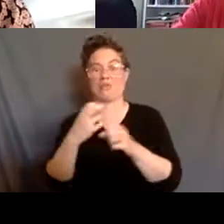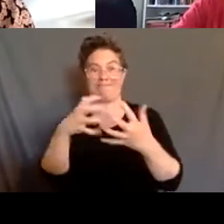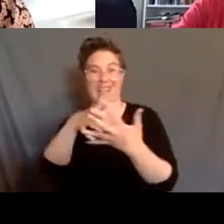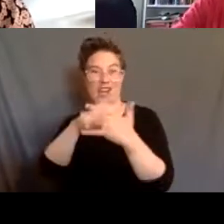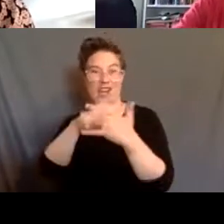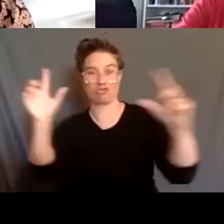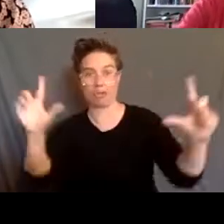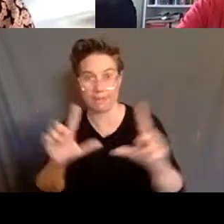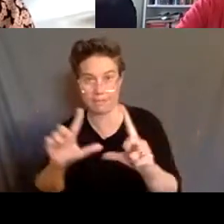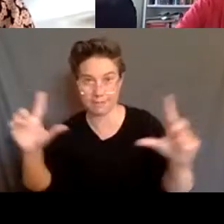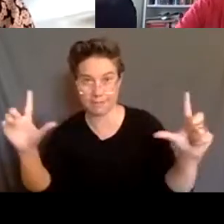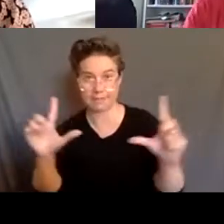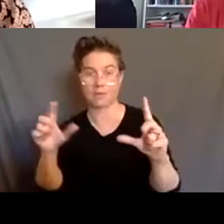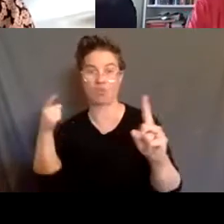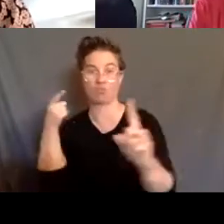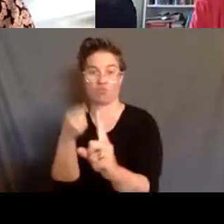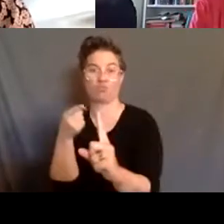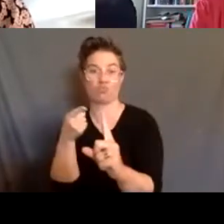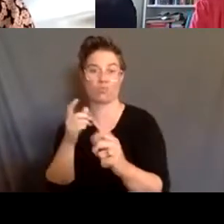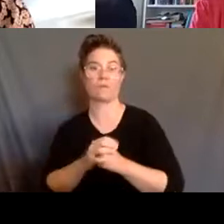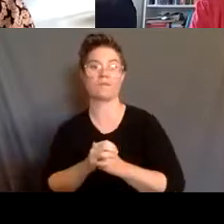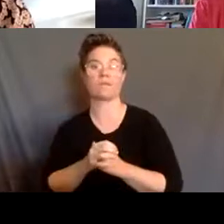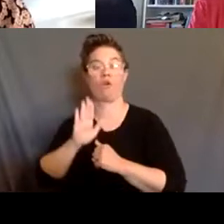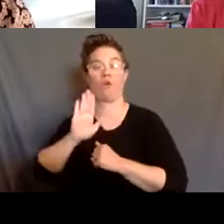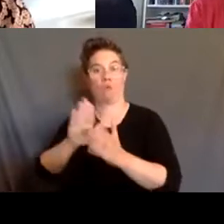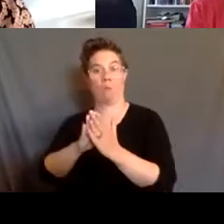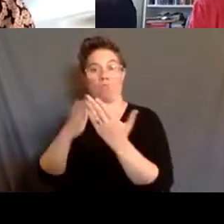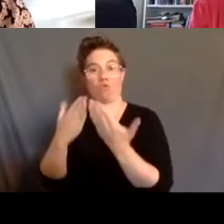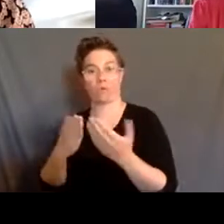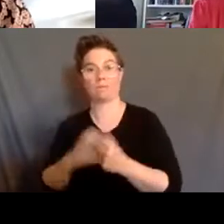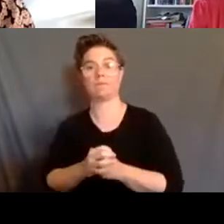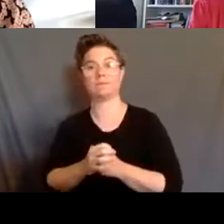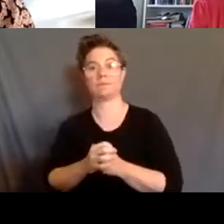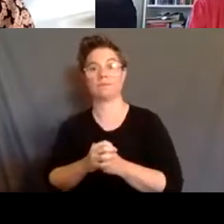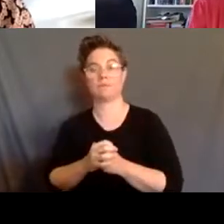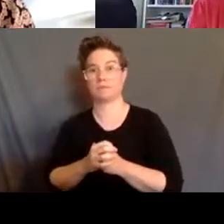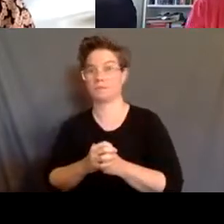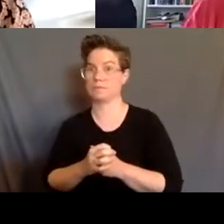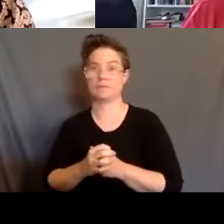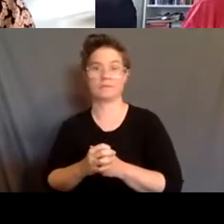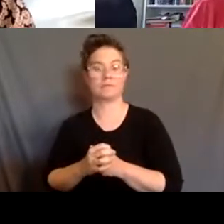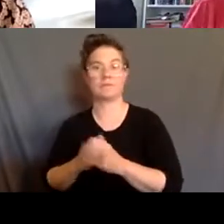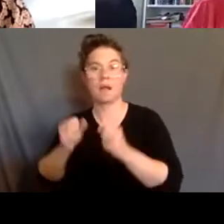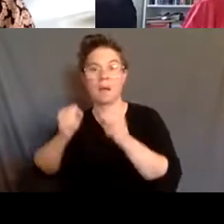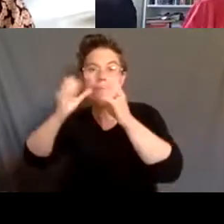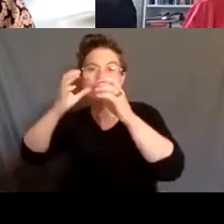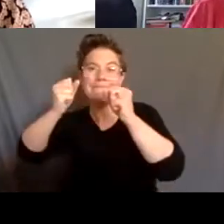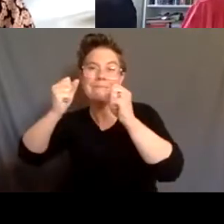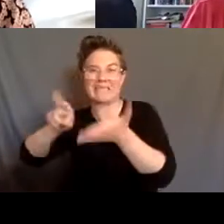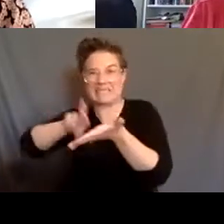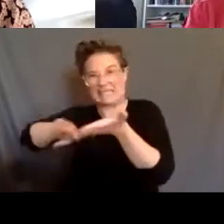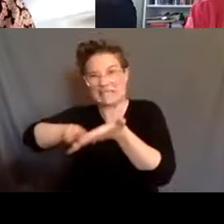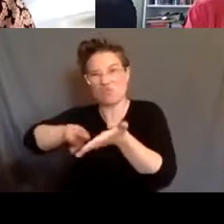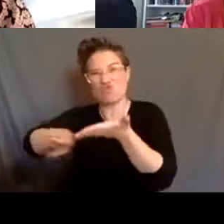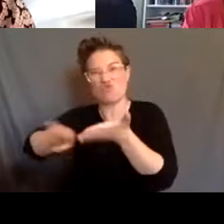With decarcerating disability, Liat Van Loesch provides ground rates and case studies that show how abolition